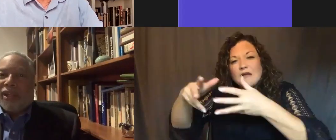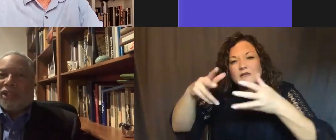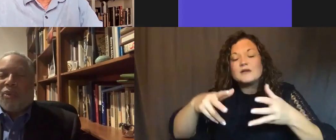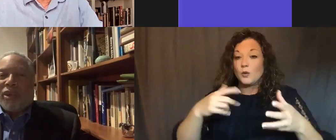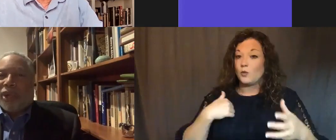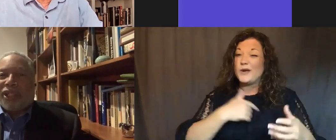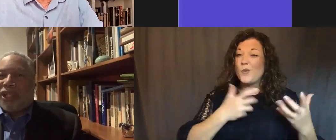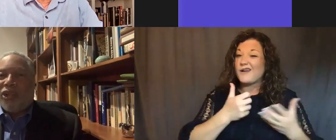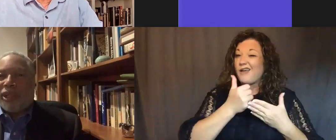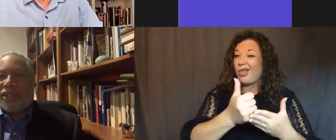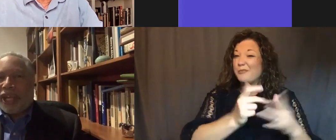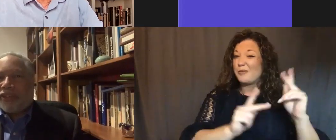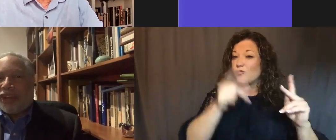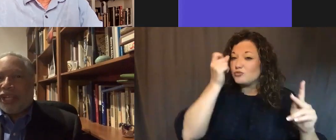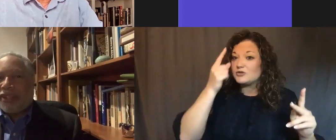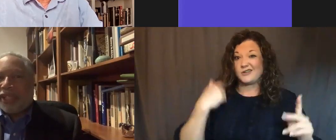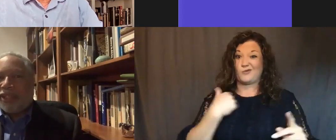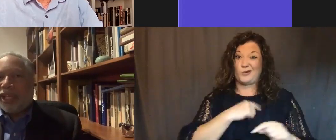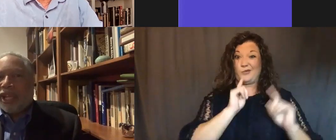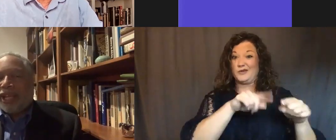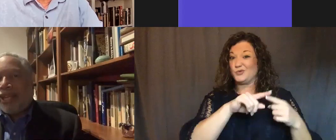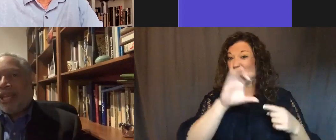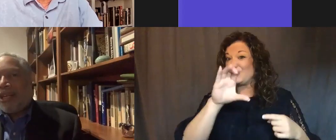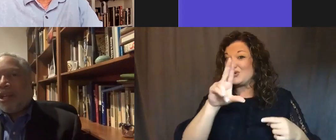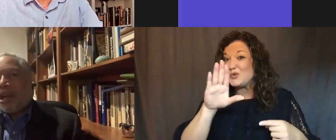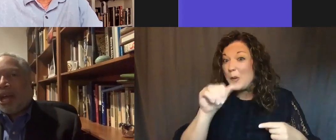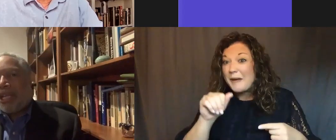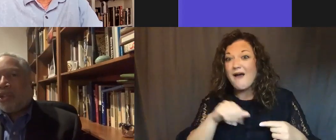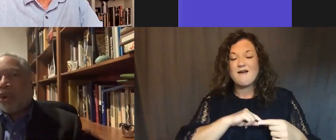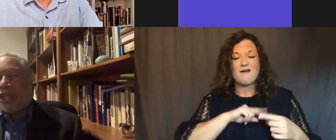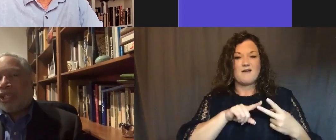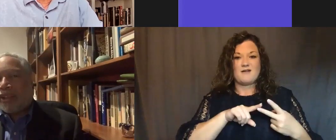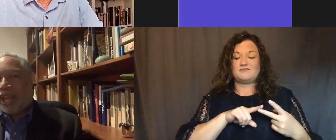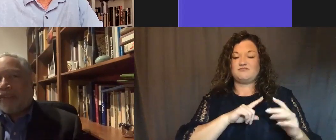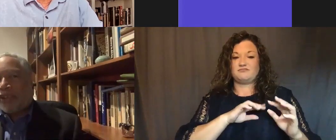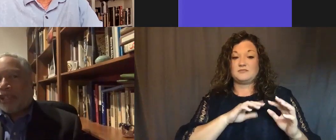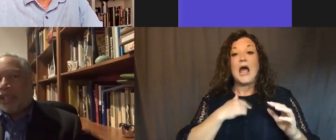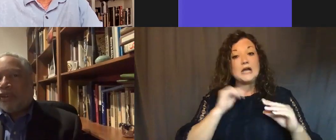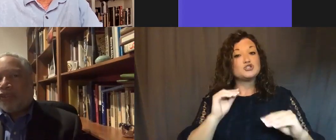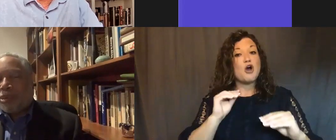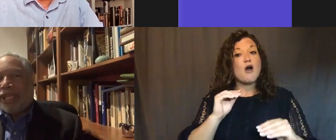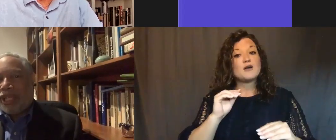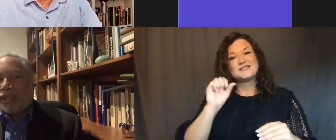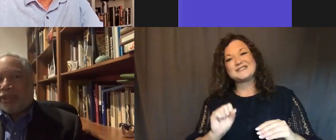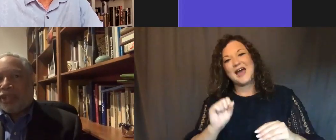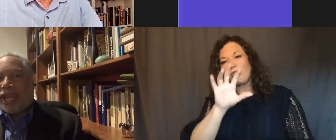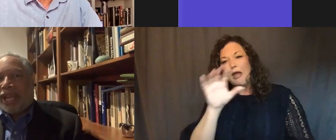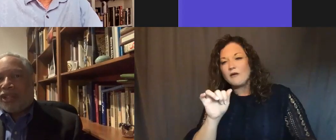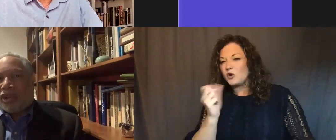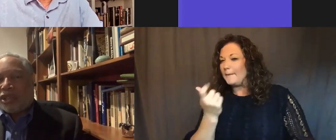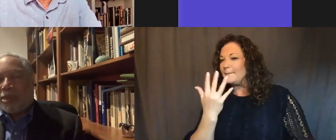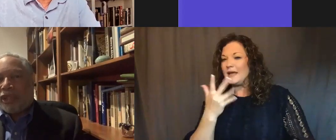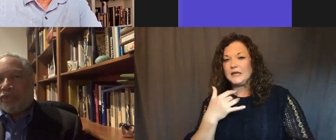So we went to Cuba trying to find things. And then I had taught in South Africa for many years.